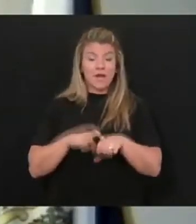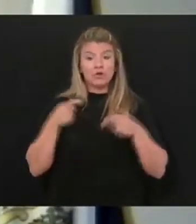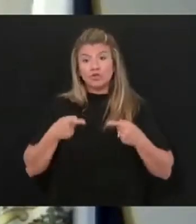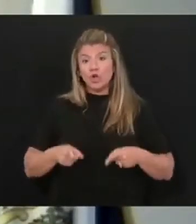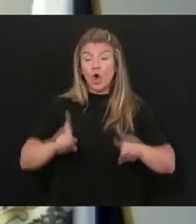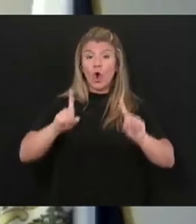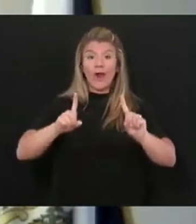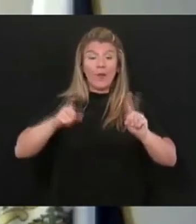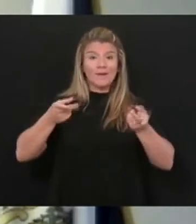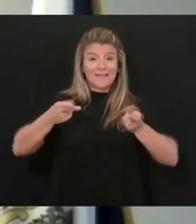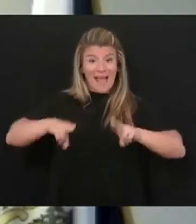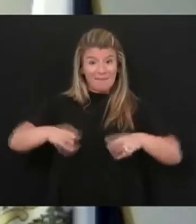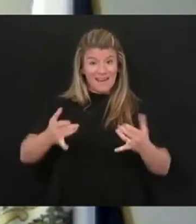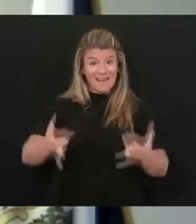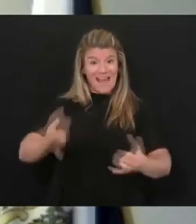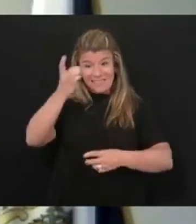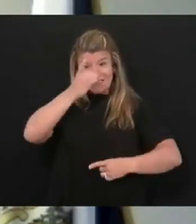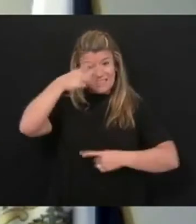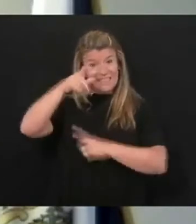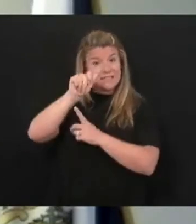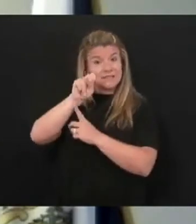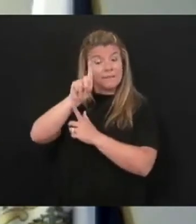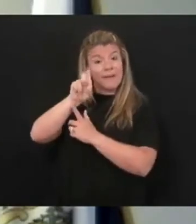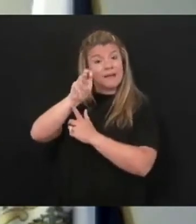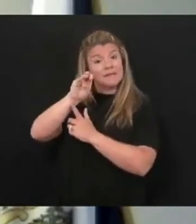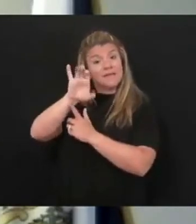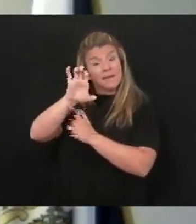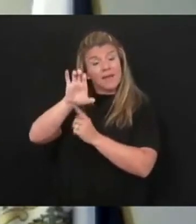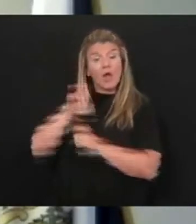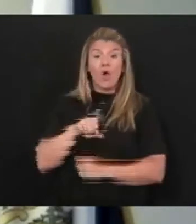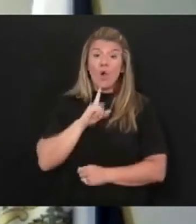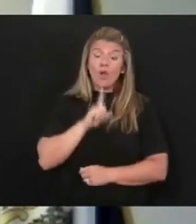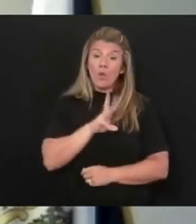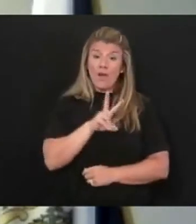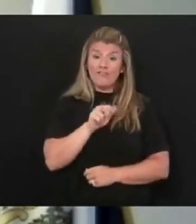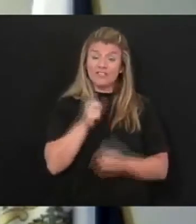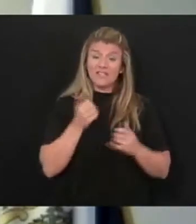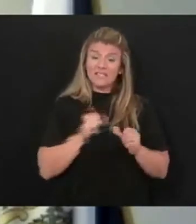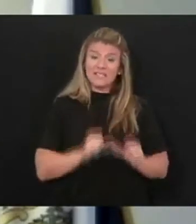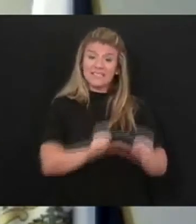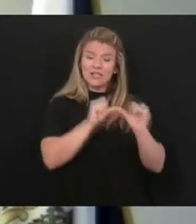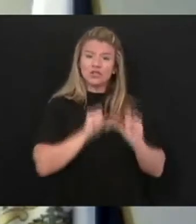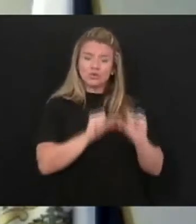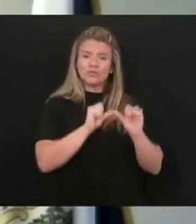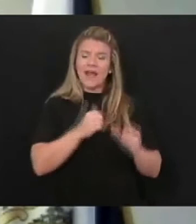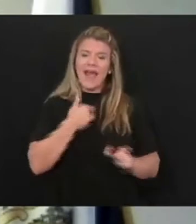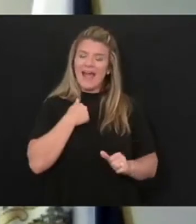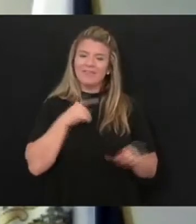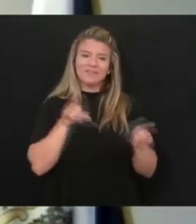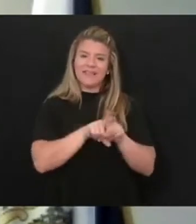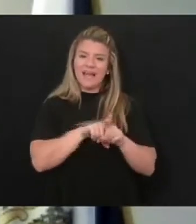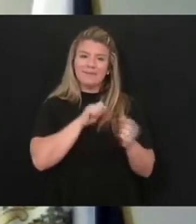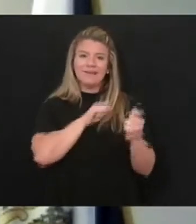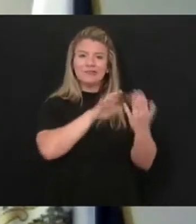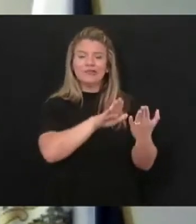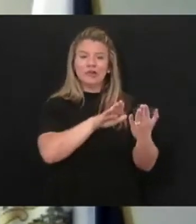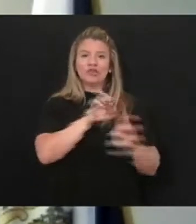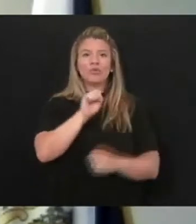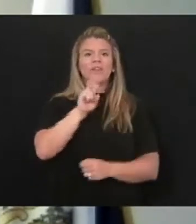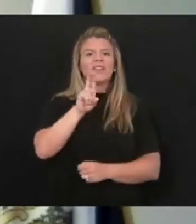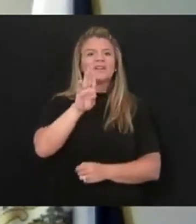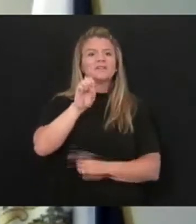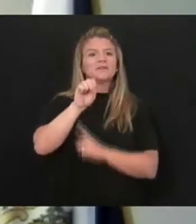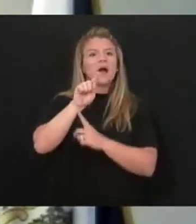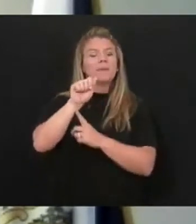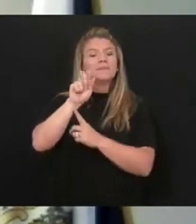pandemic, West Virginia continues to face a substance use epidemic. I have some good news on